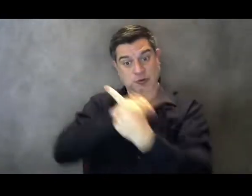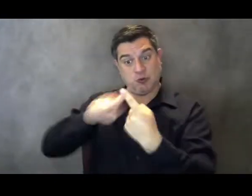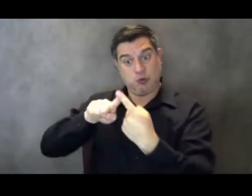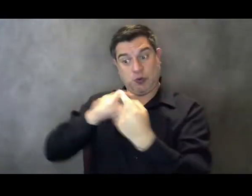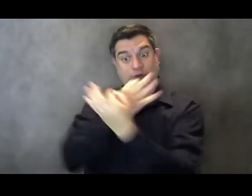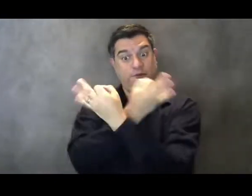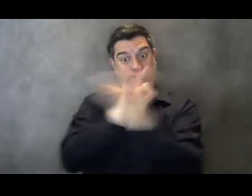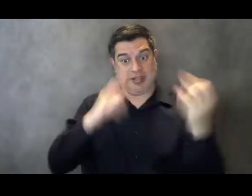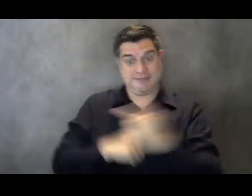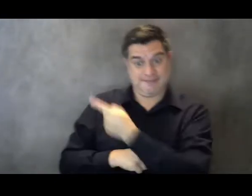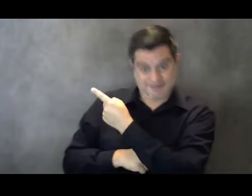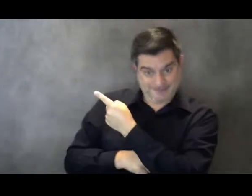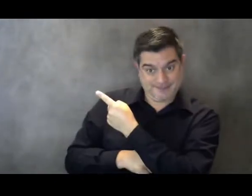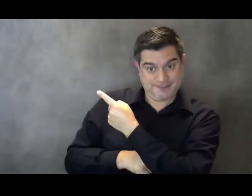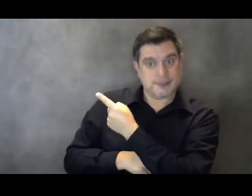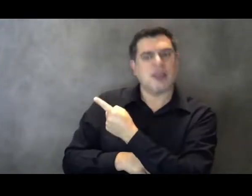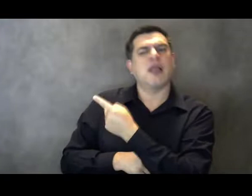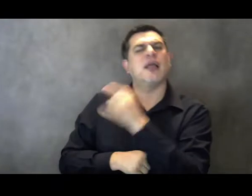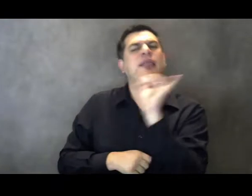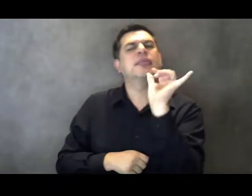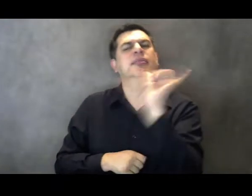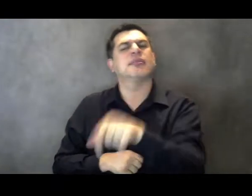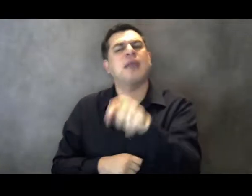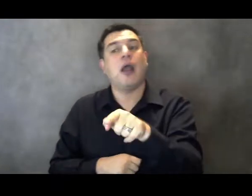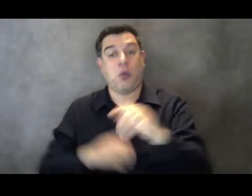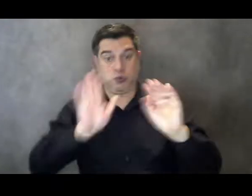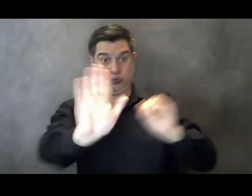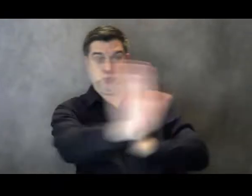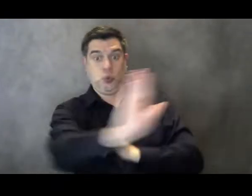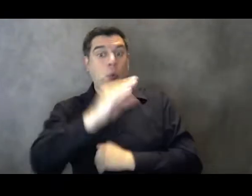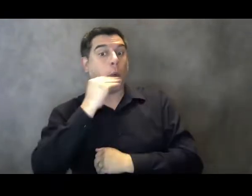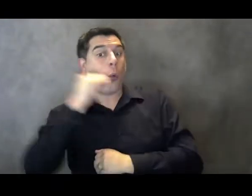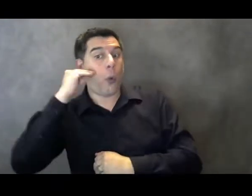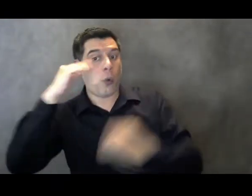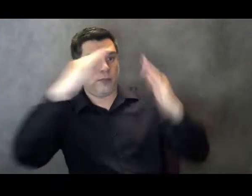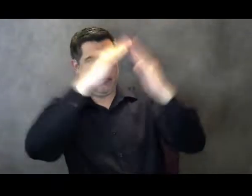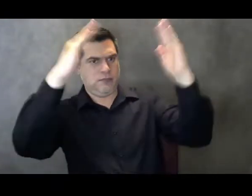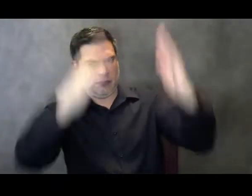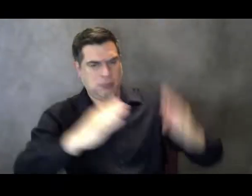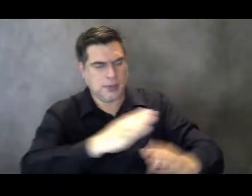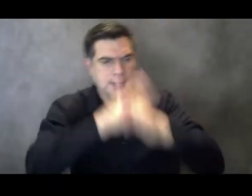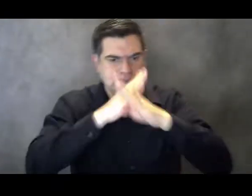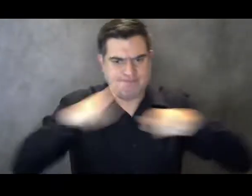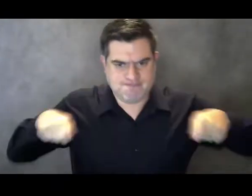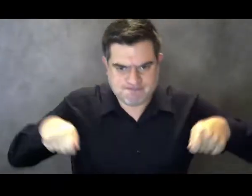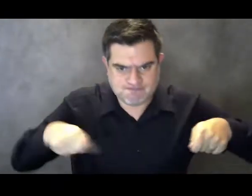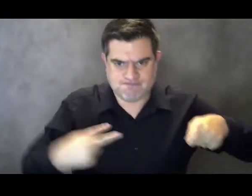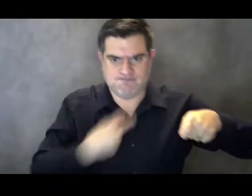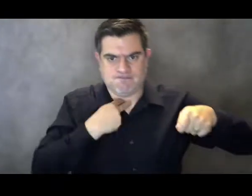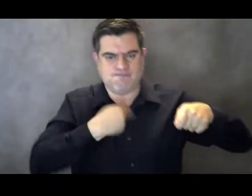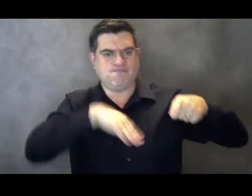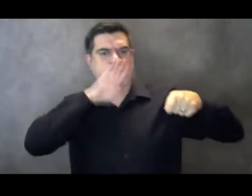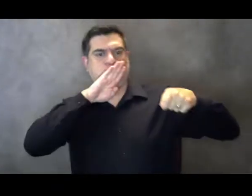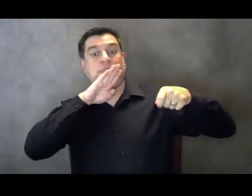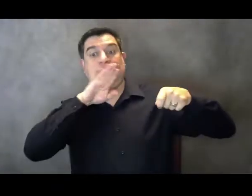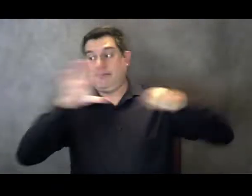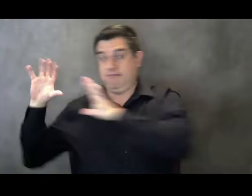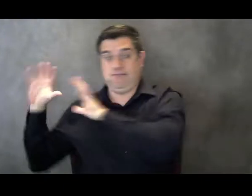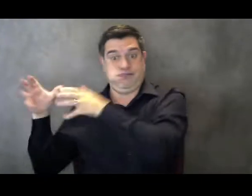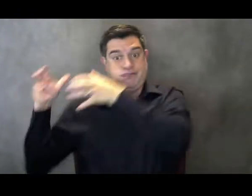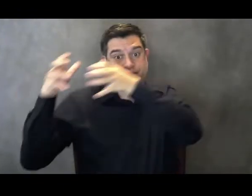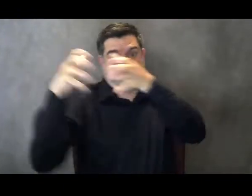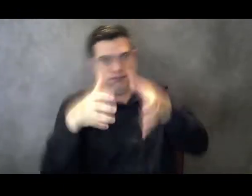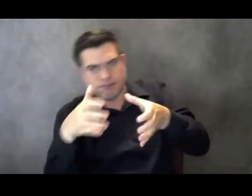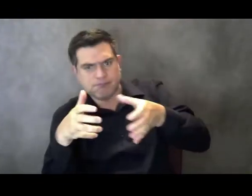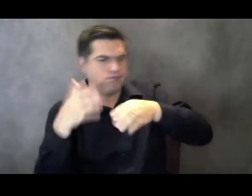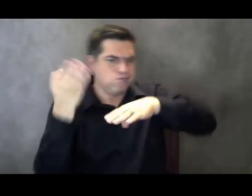in their own homes. Working with community partners, homes are modified to not only be